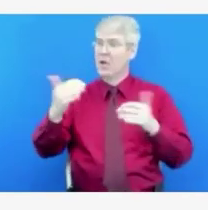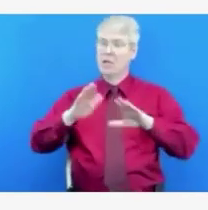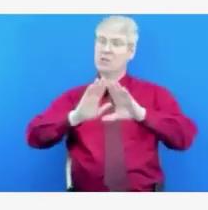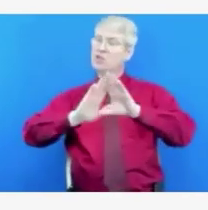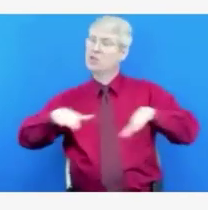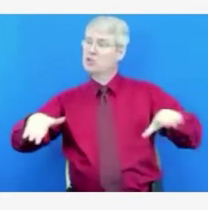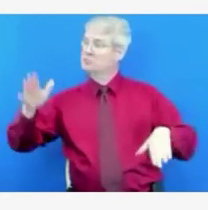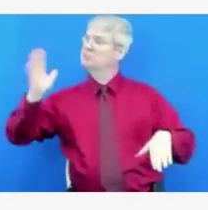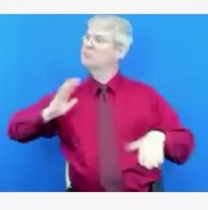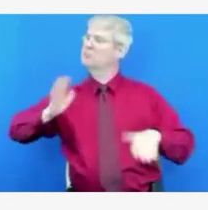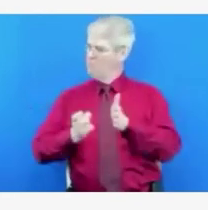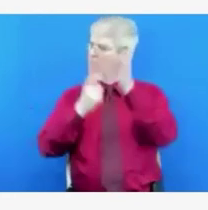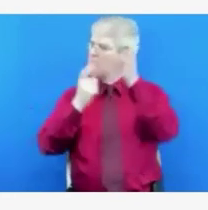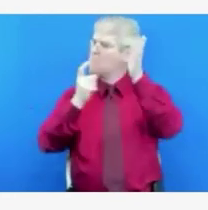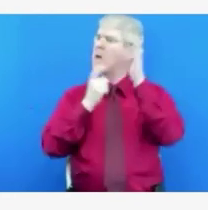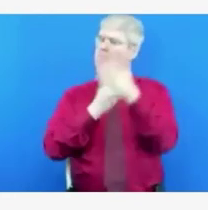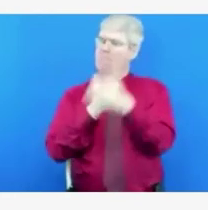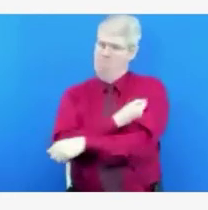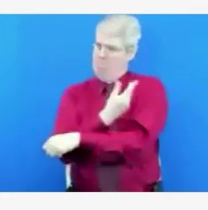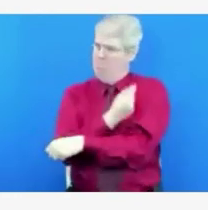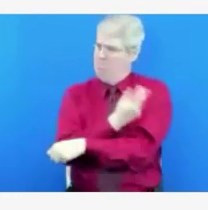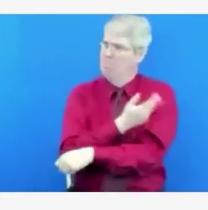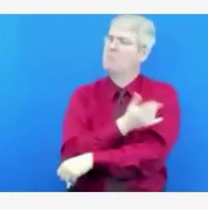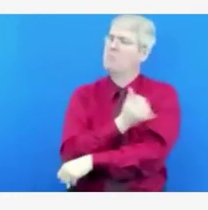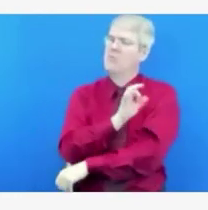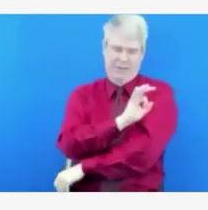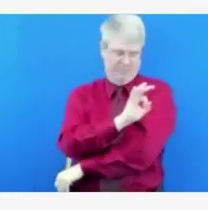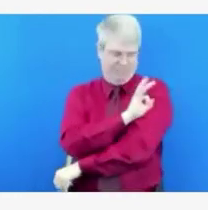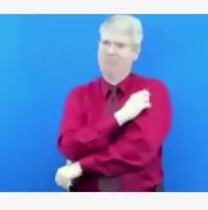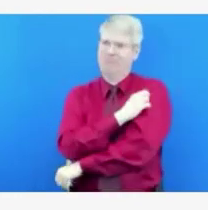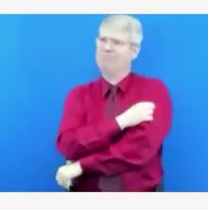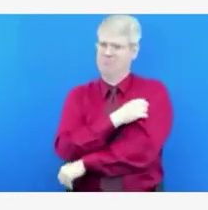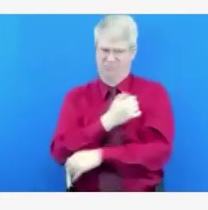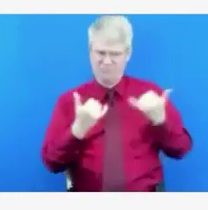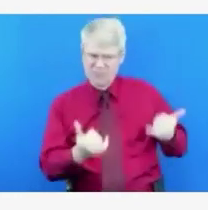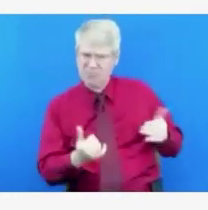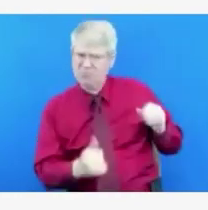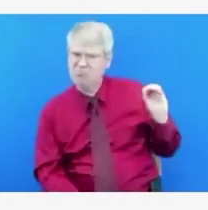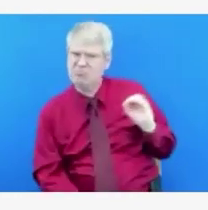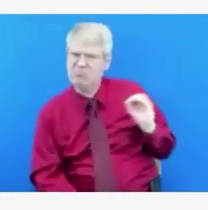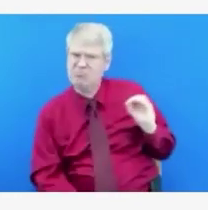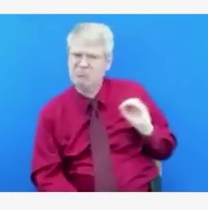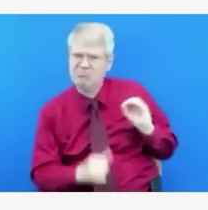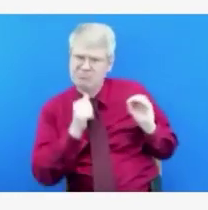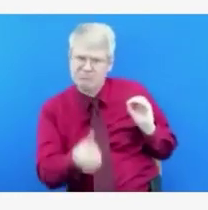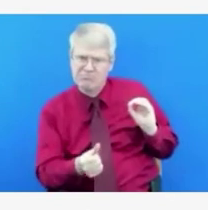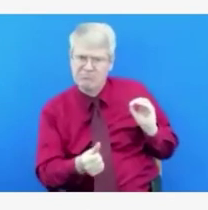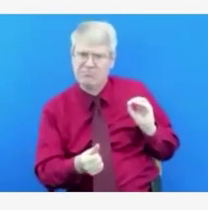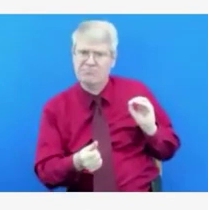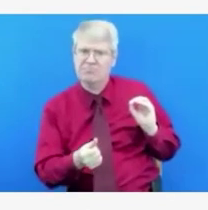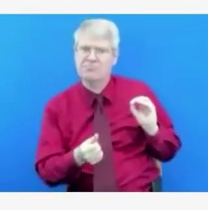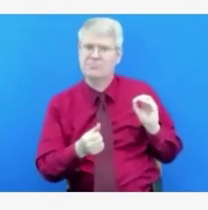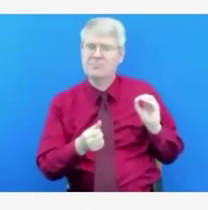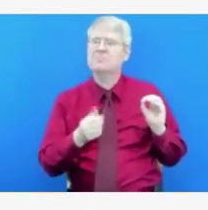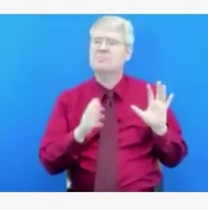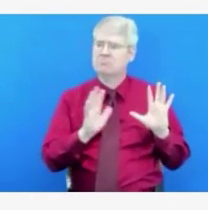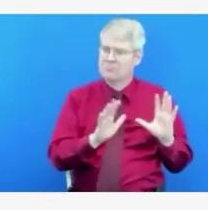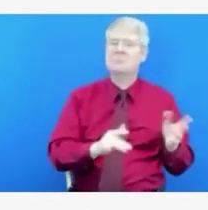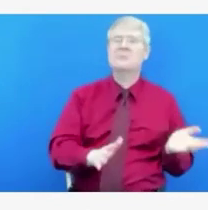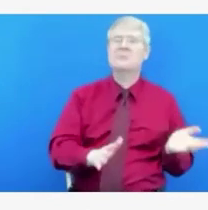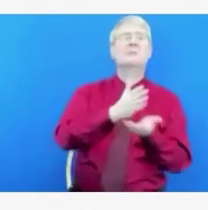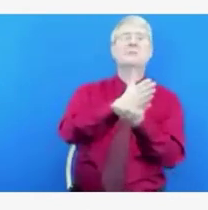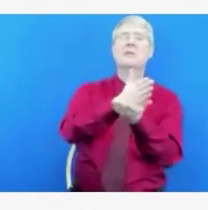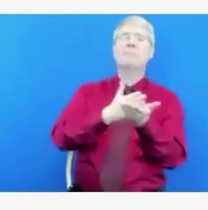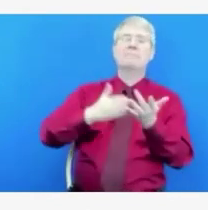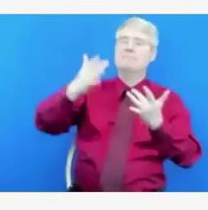control vaccines are not eliminated through vaccines. That's not usually what they do for a couple of reasons. One is